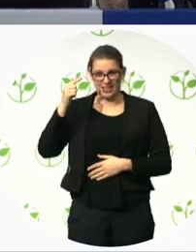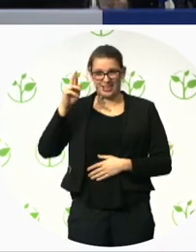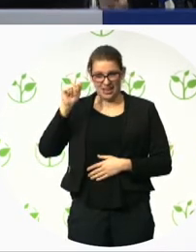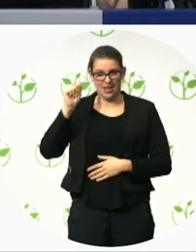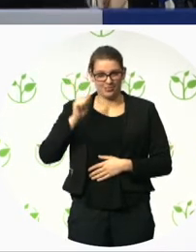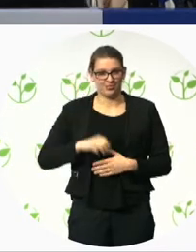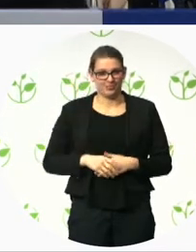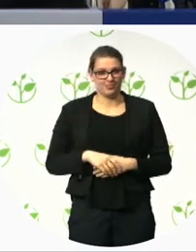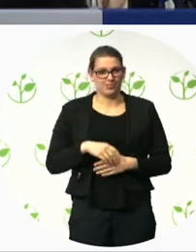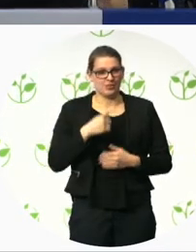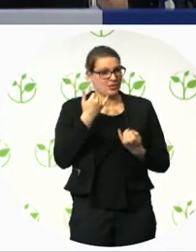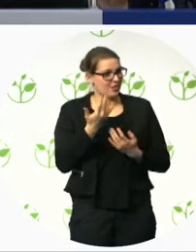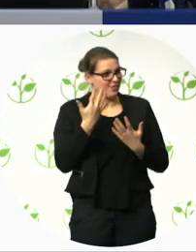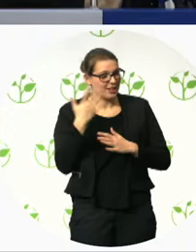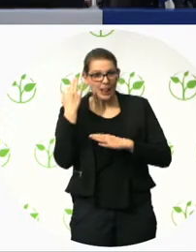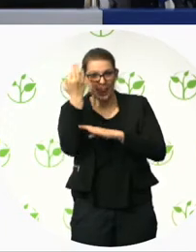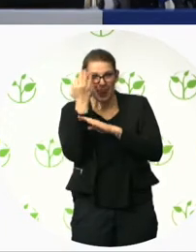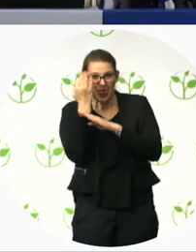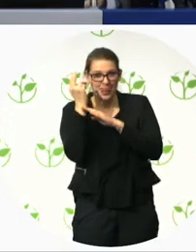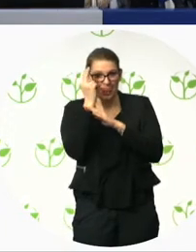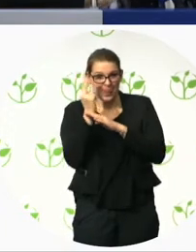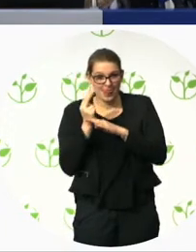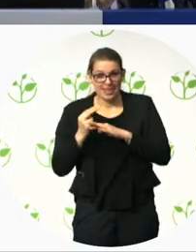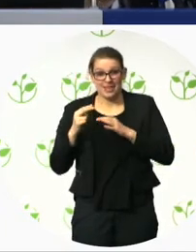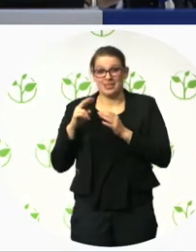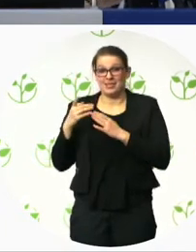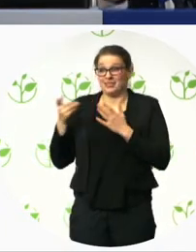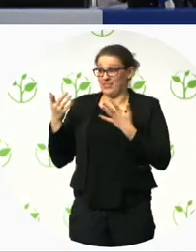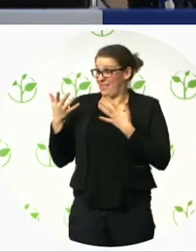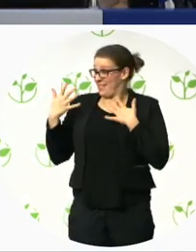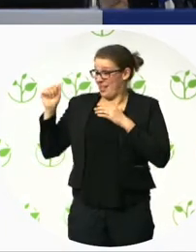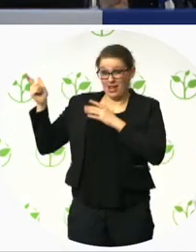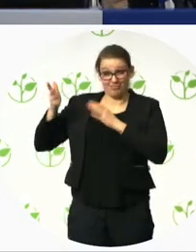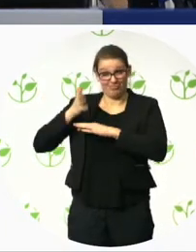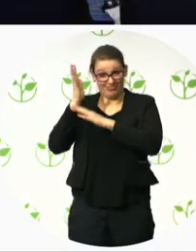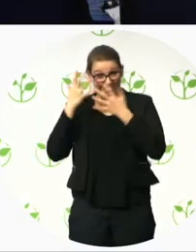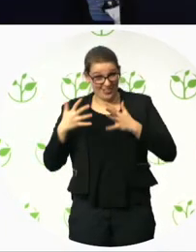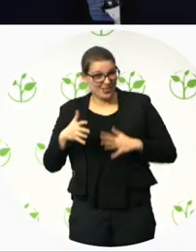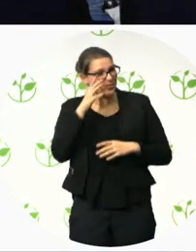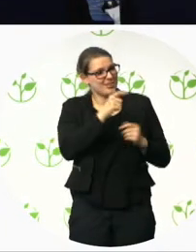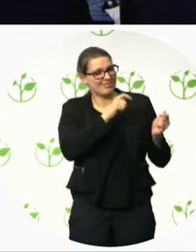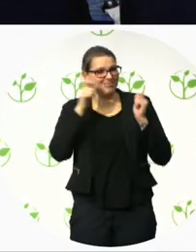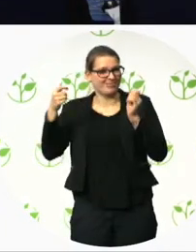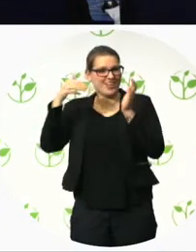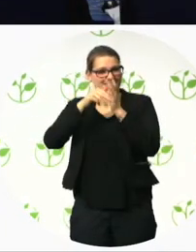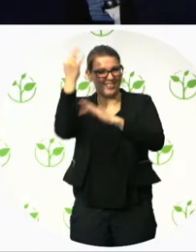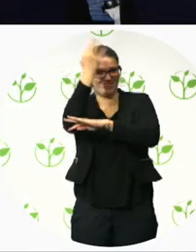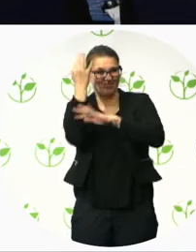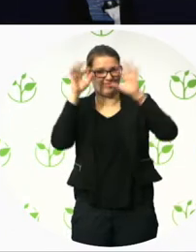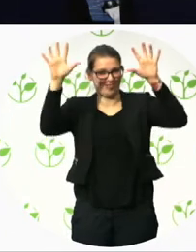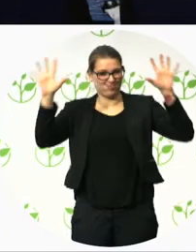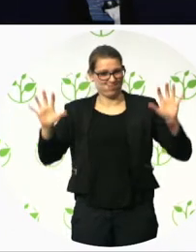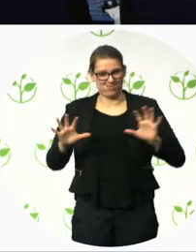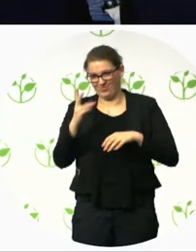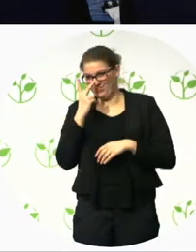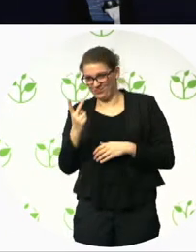we will hear from Petra just at the end. wait for that. So, without further ado, over to Leah. who is